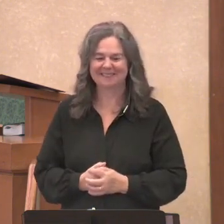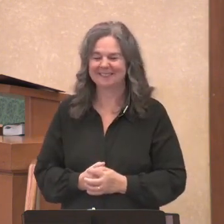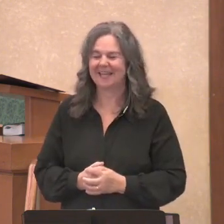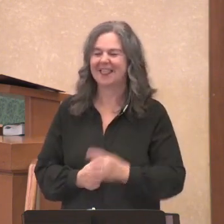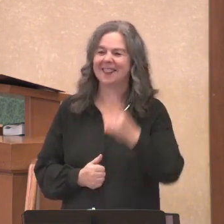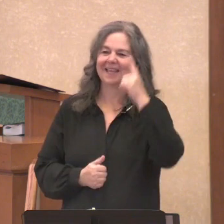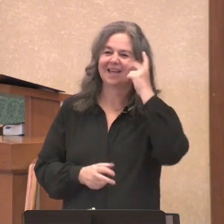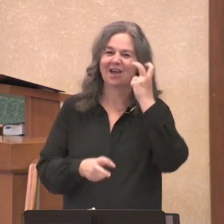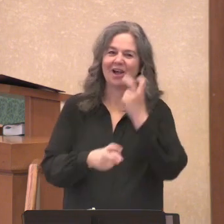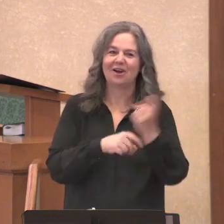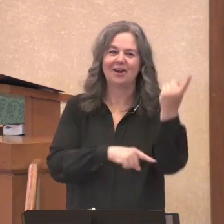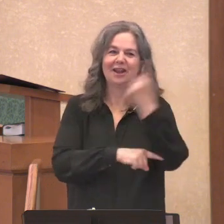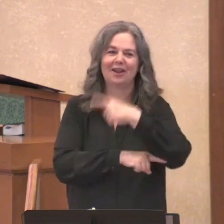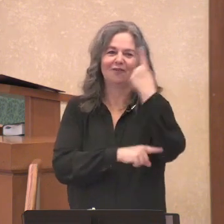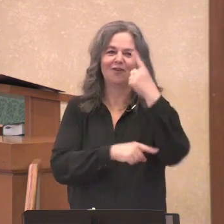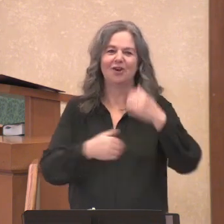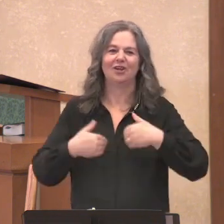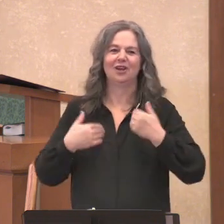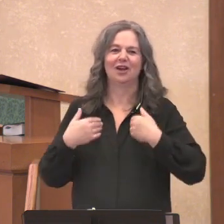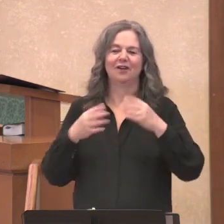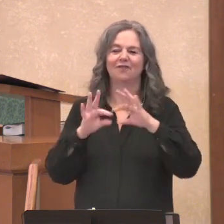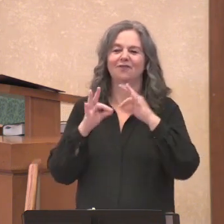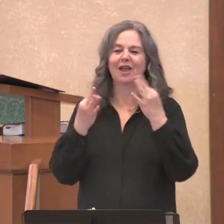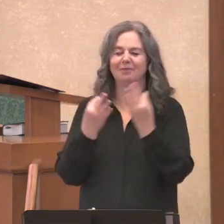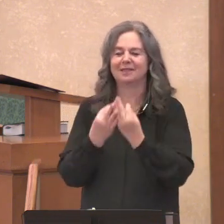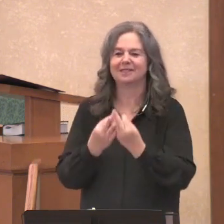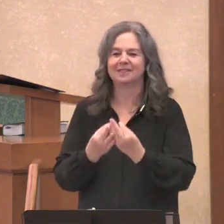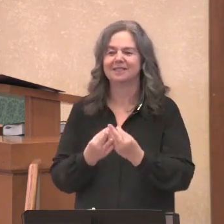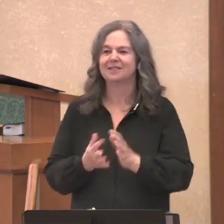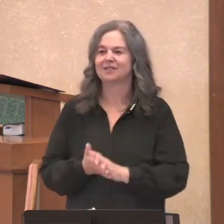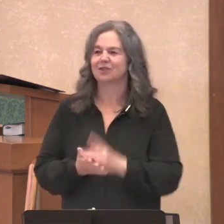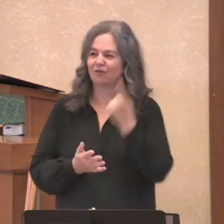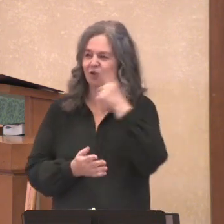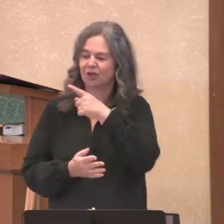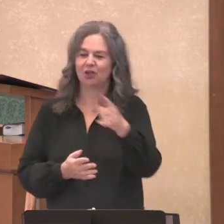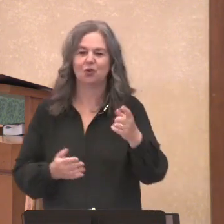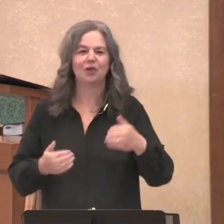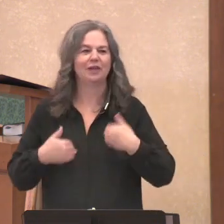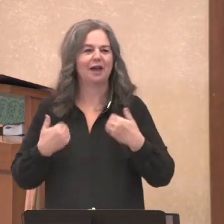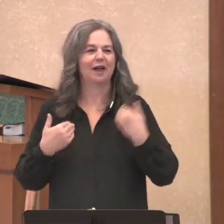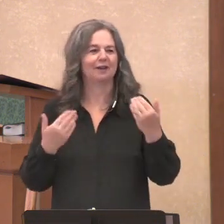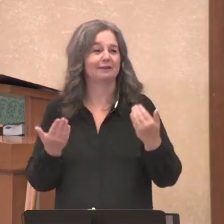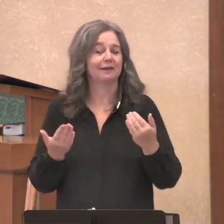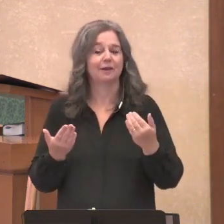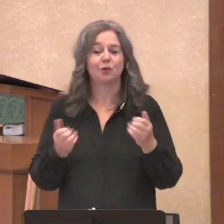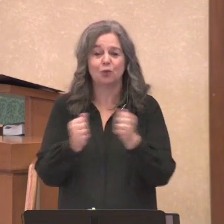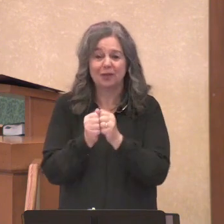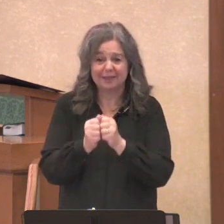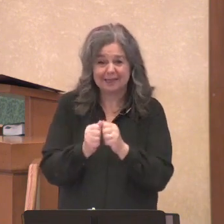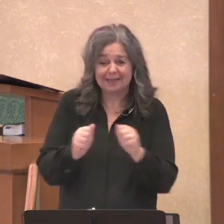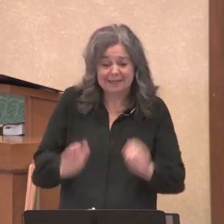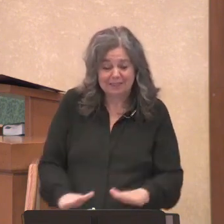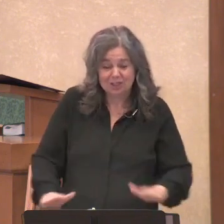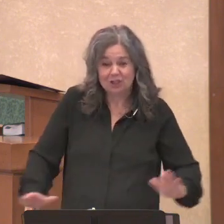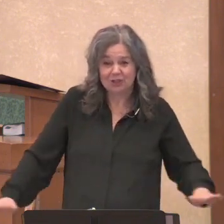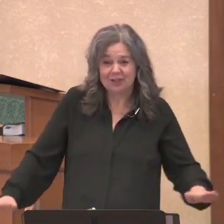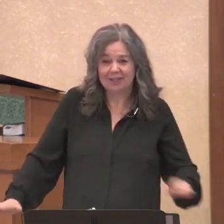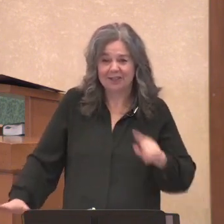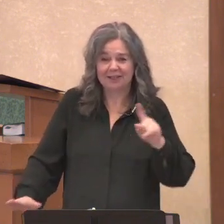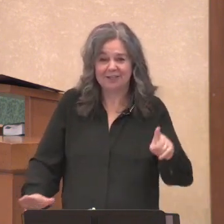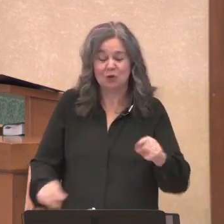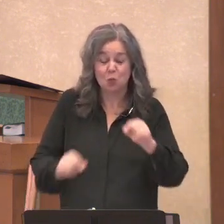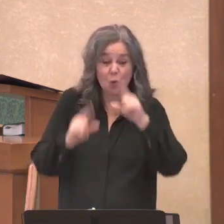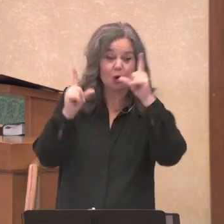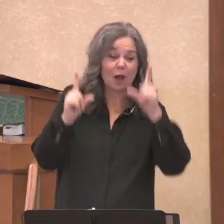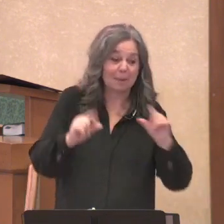is a hard day for young families, so an extra shout out to you young families. Who were able to wrangle children a little bit early from